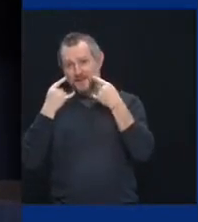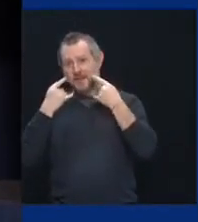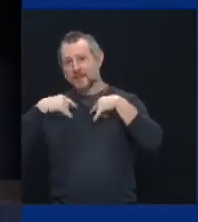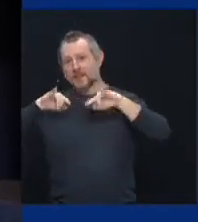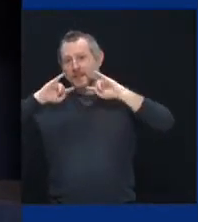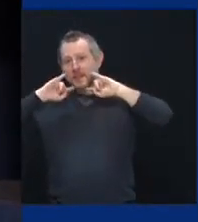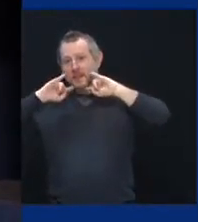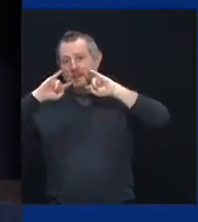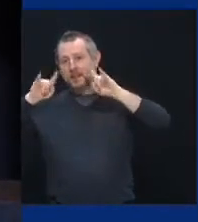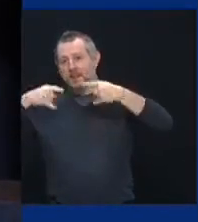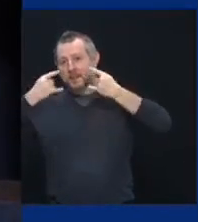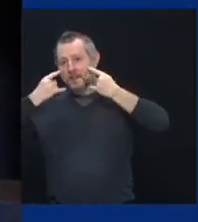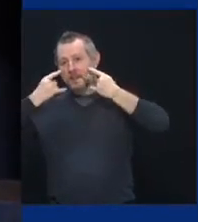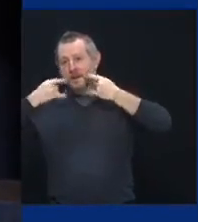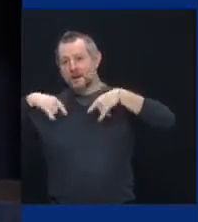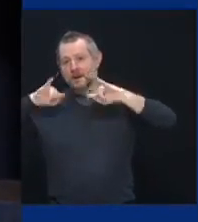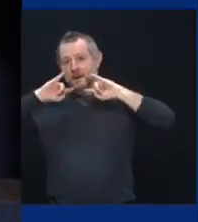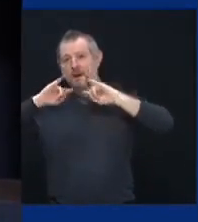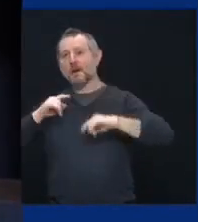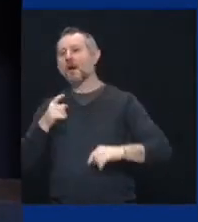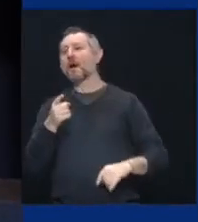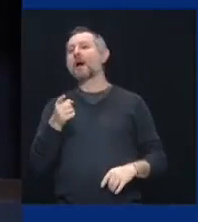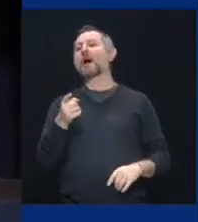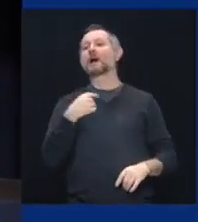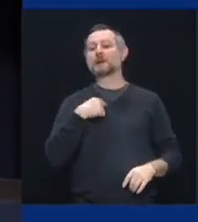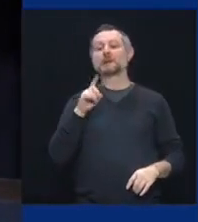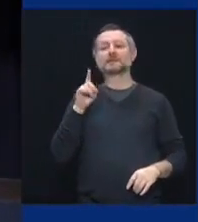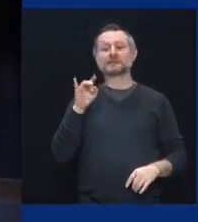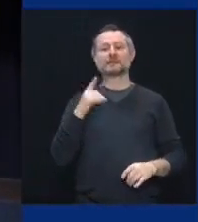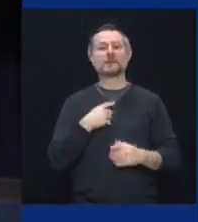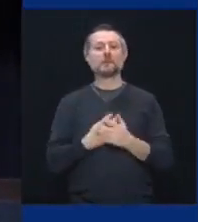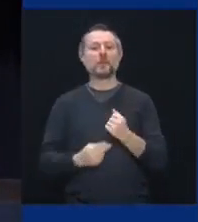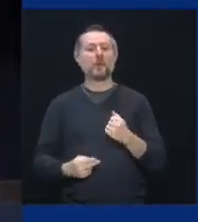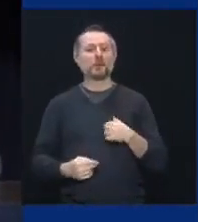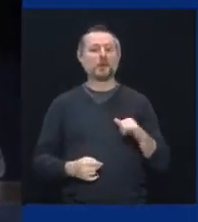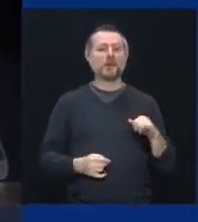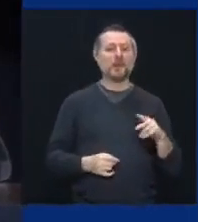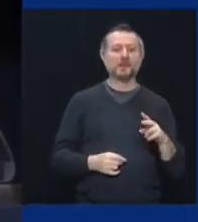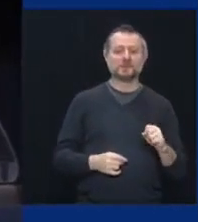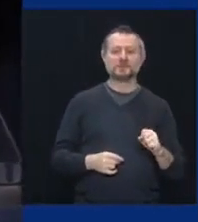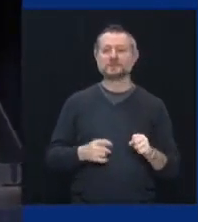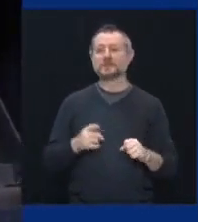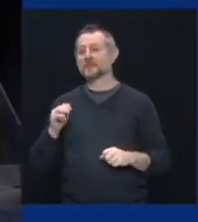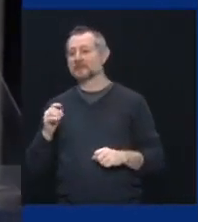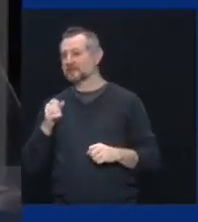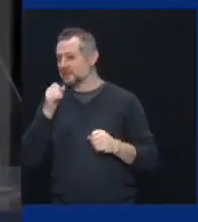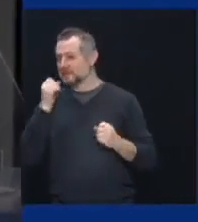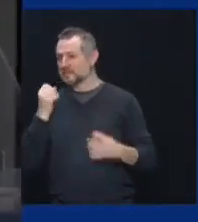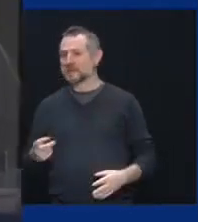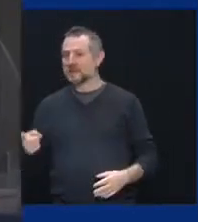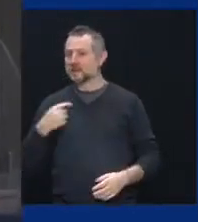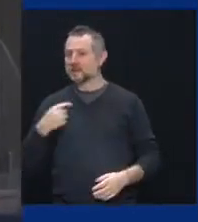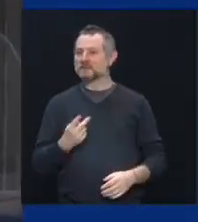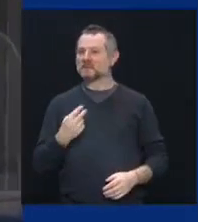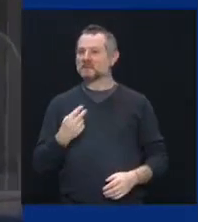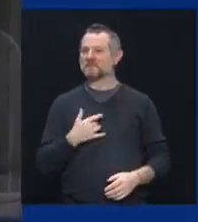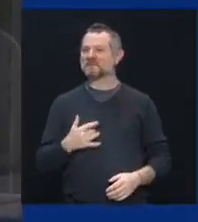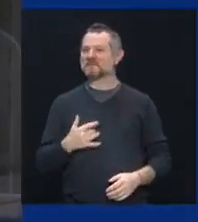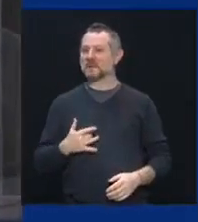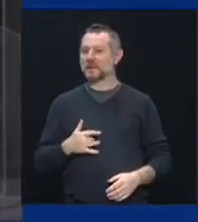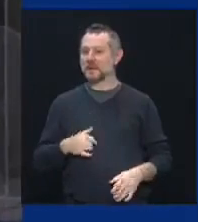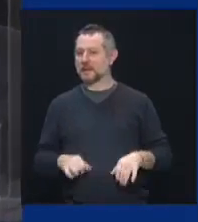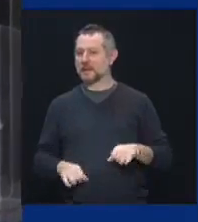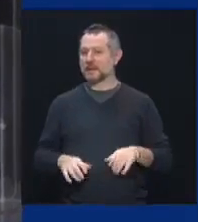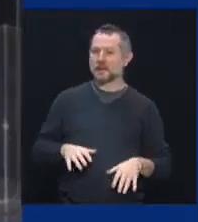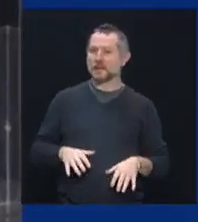one of the few players that played for both the Yankees and the Mets. And the awkwardness of it all was that I